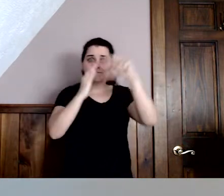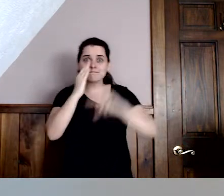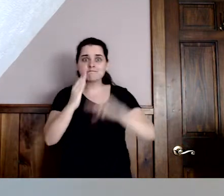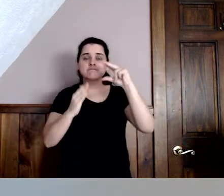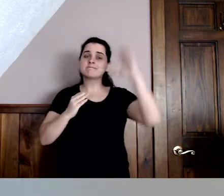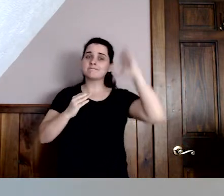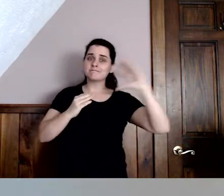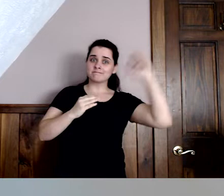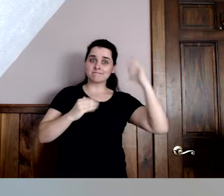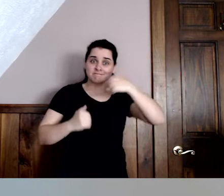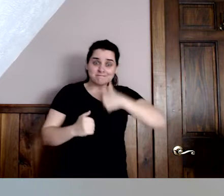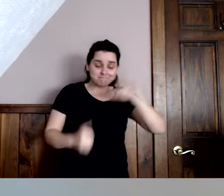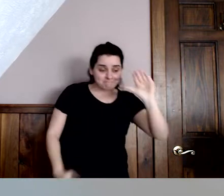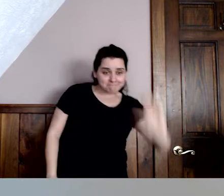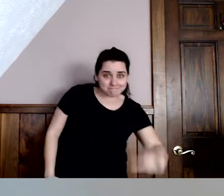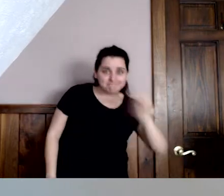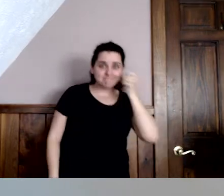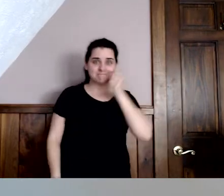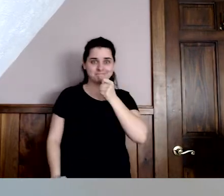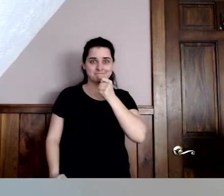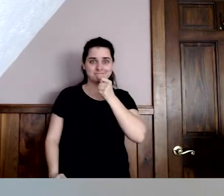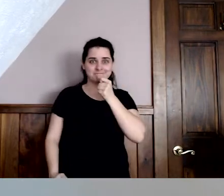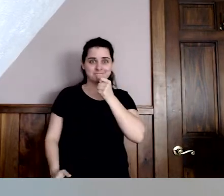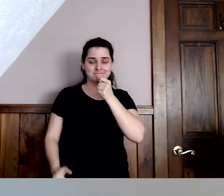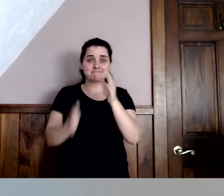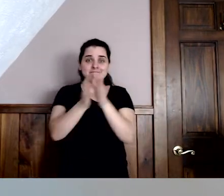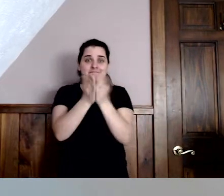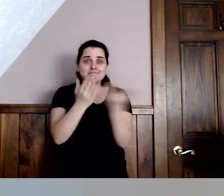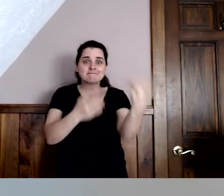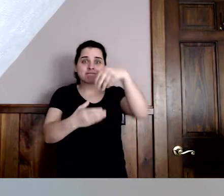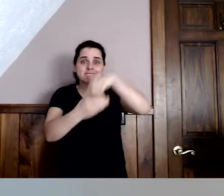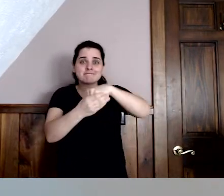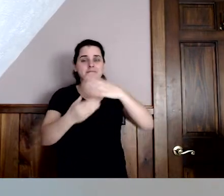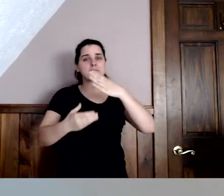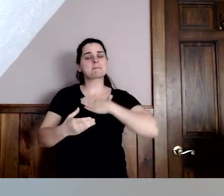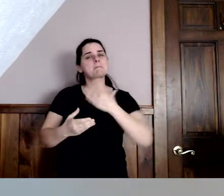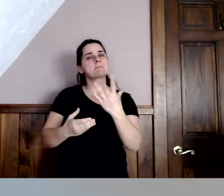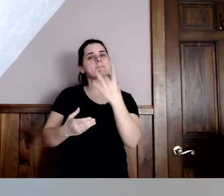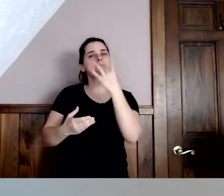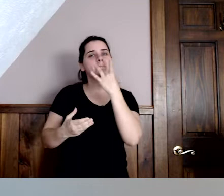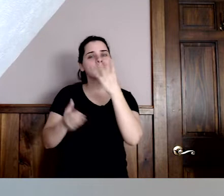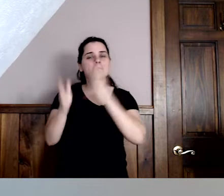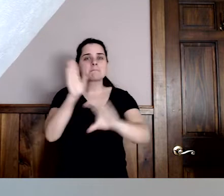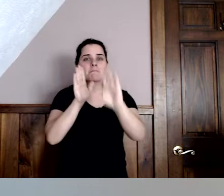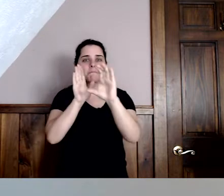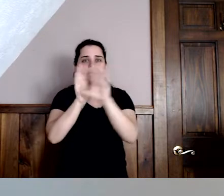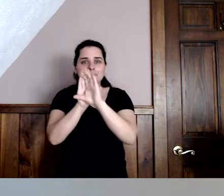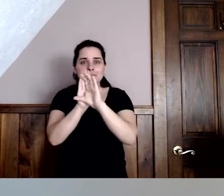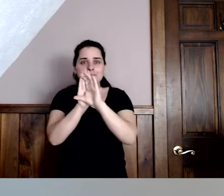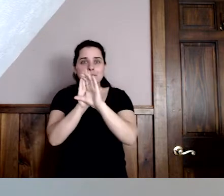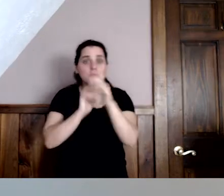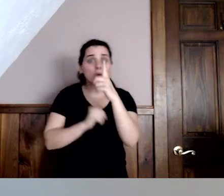read when I was a little girl and it has my favorite character in it and his name is Little Bear